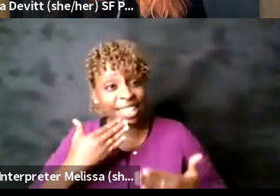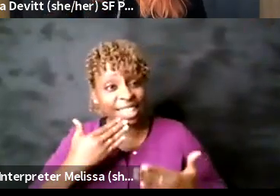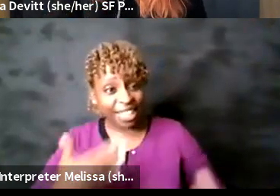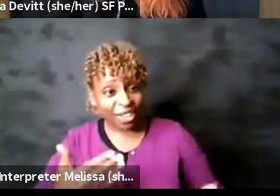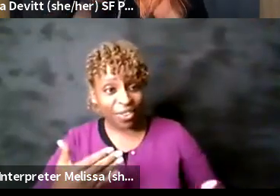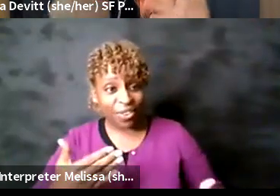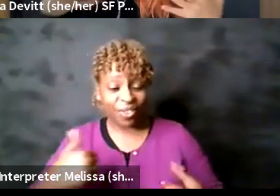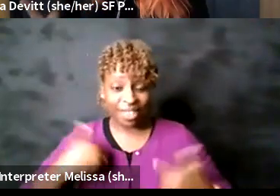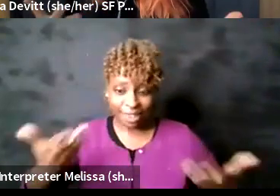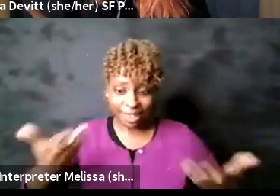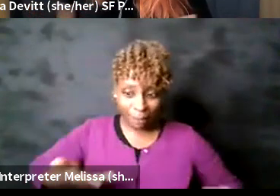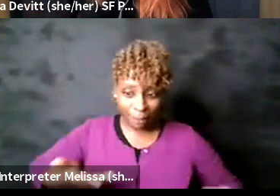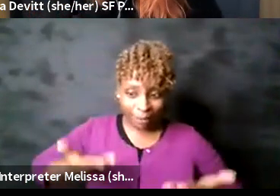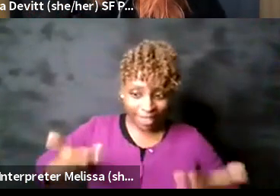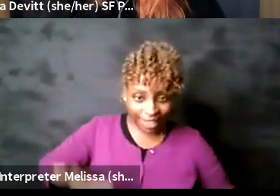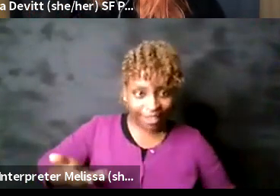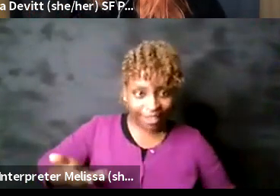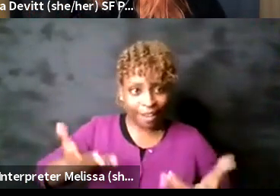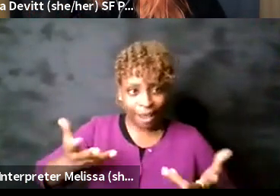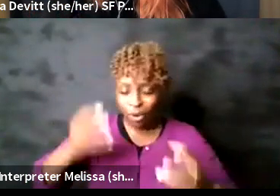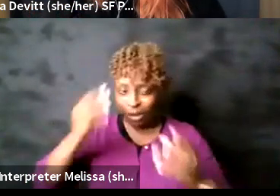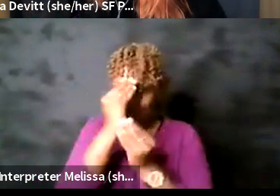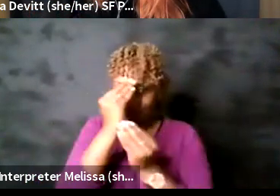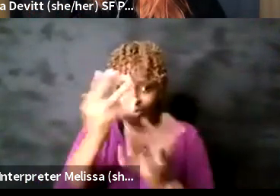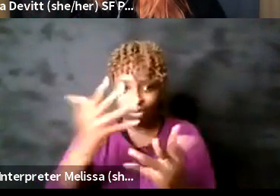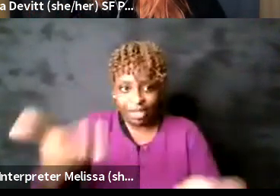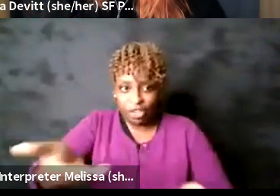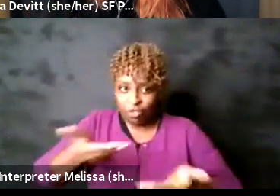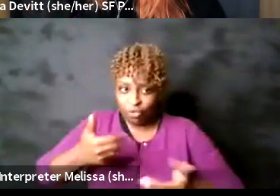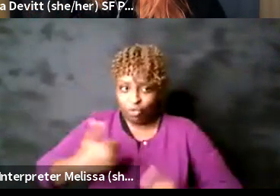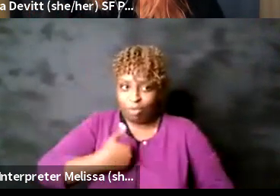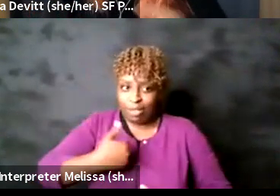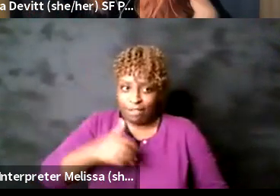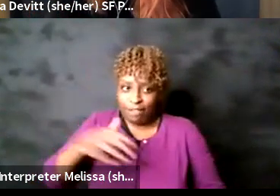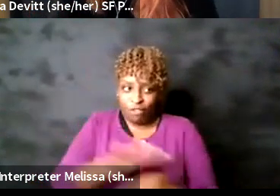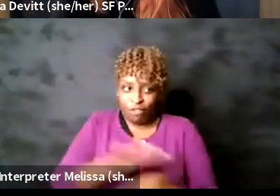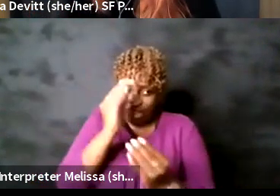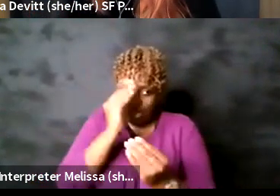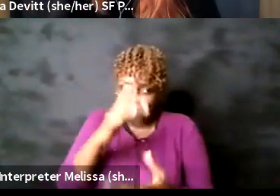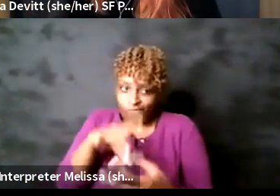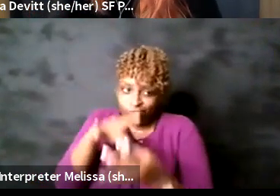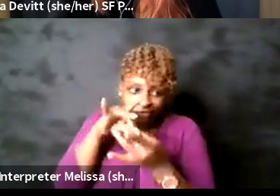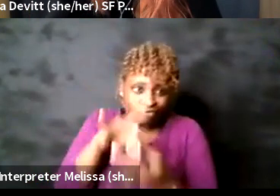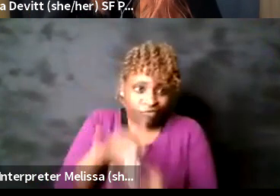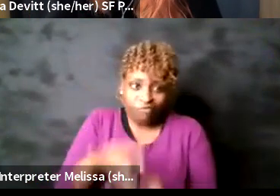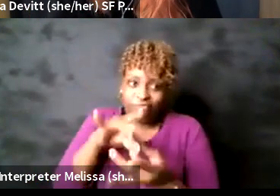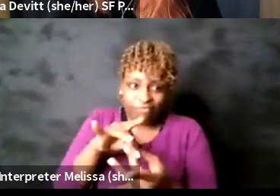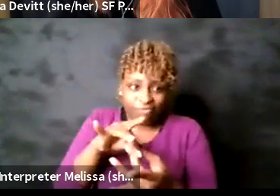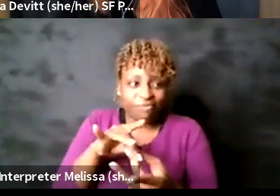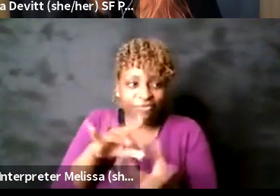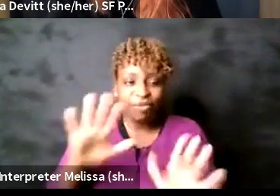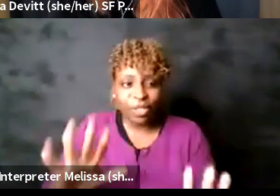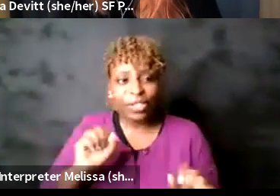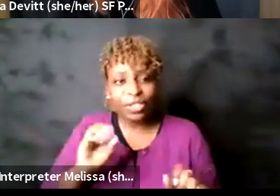time and uh ground myself in a full introduction uh and um thank you